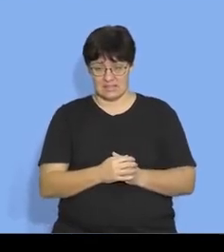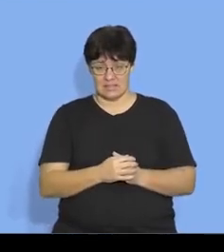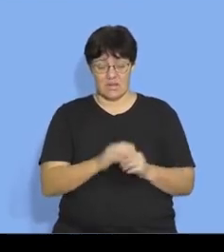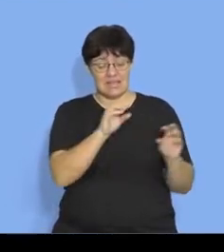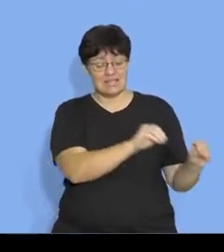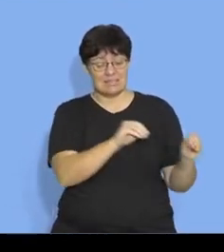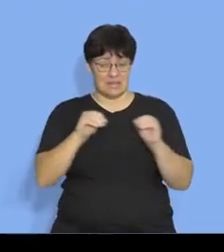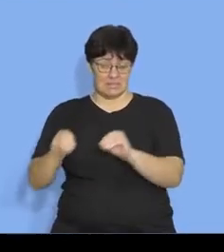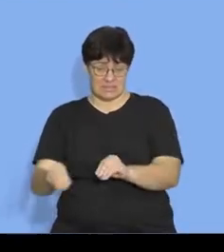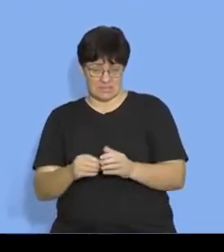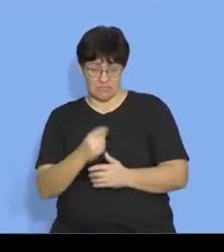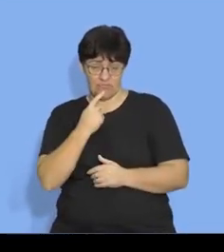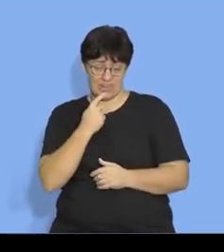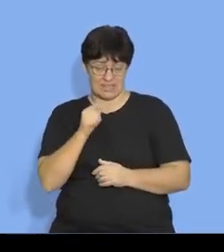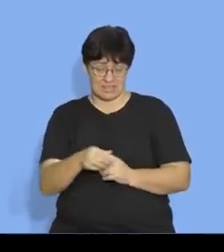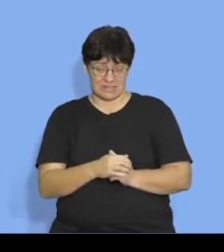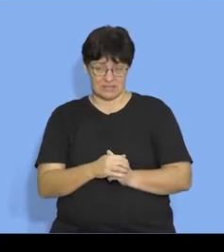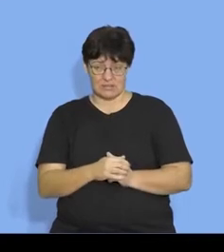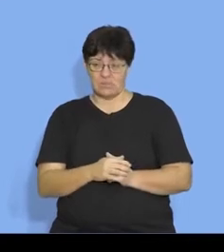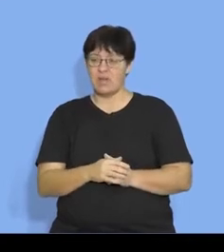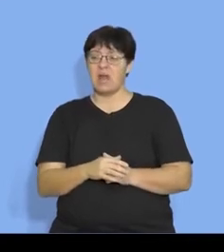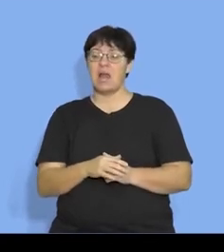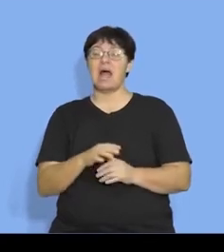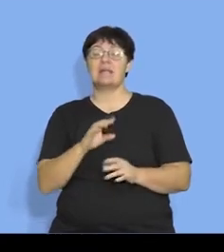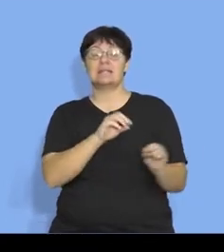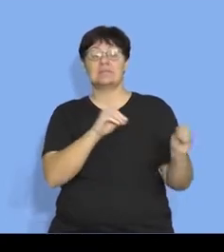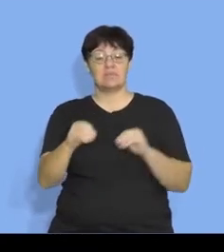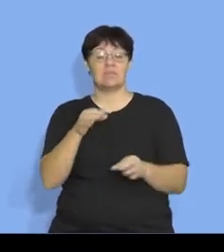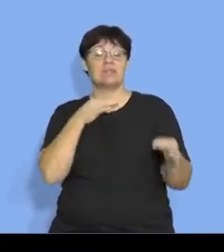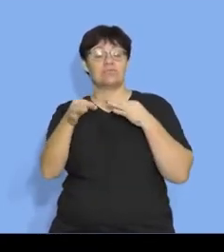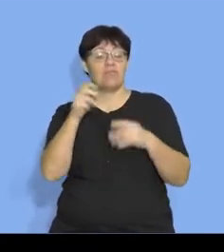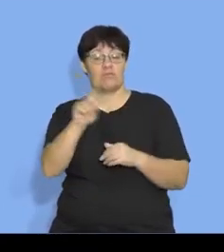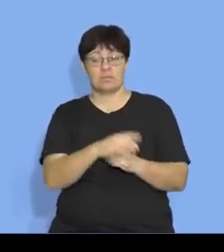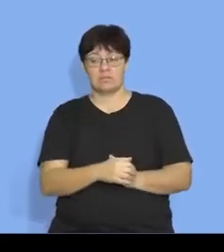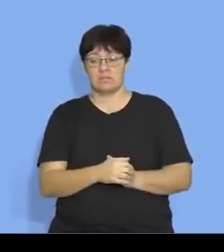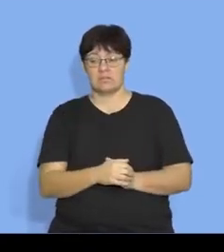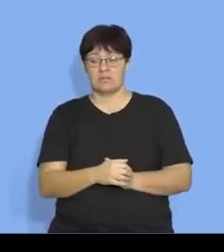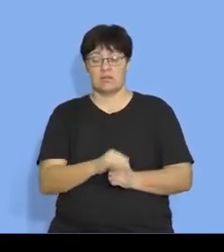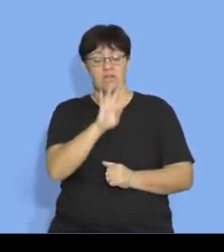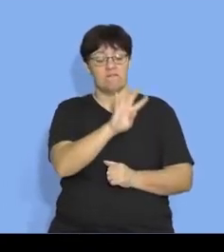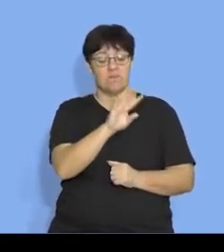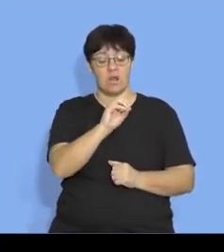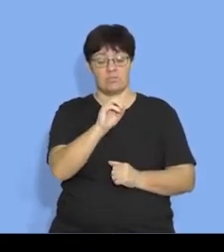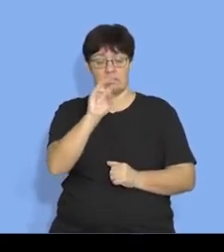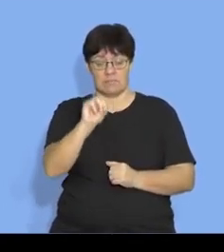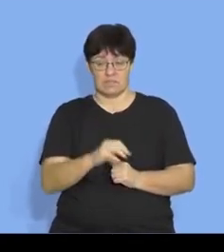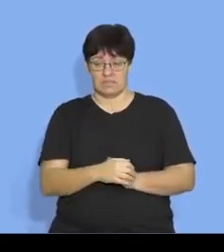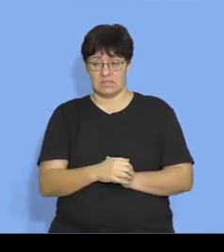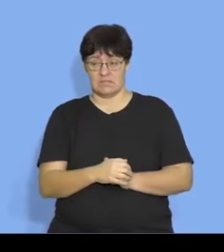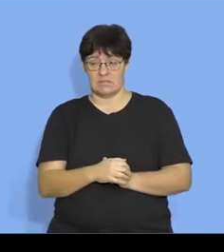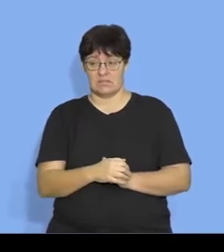it's a displacement so i would have to describe that displacement as 400 meters